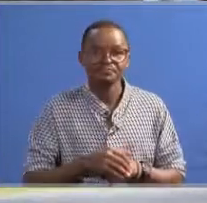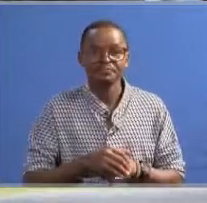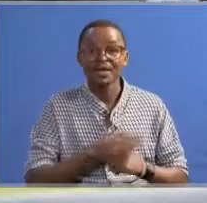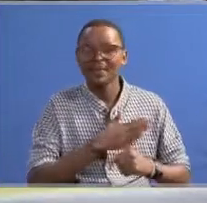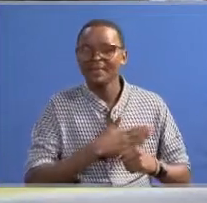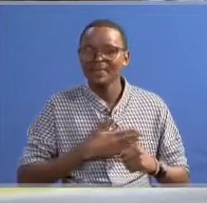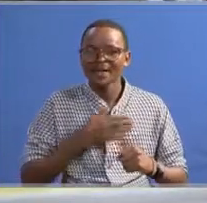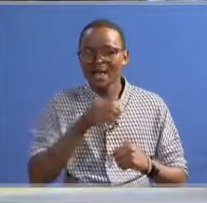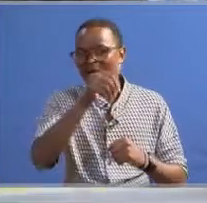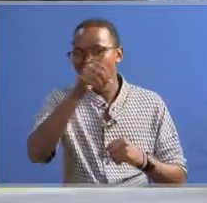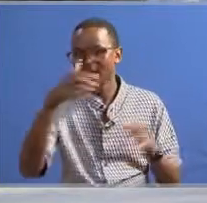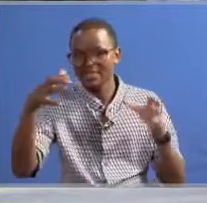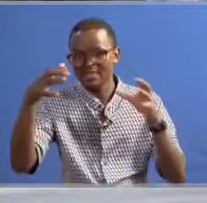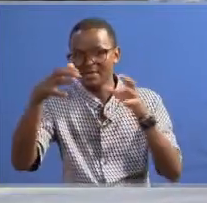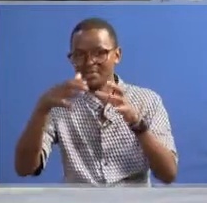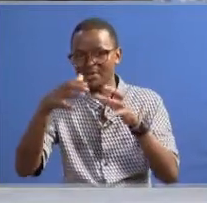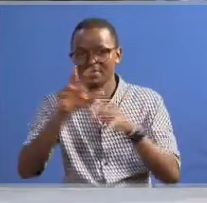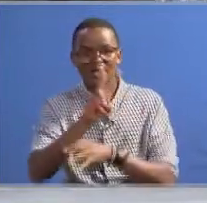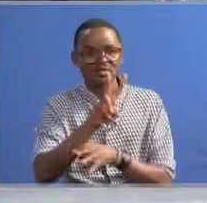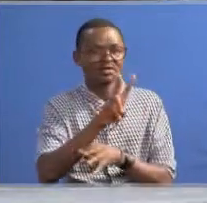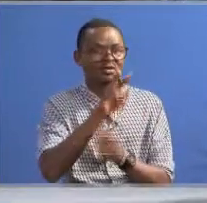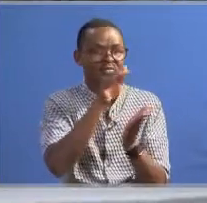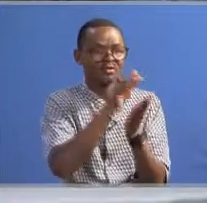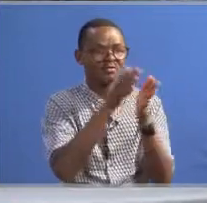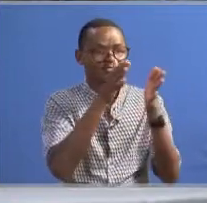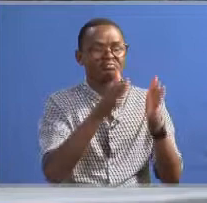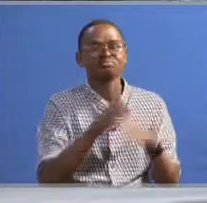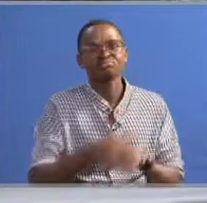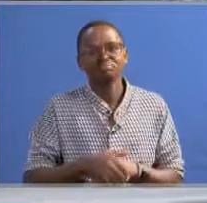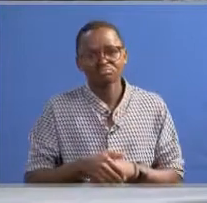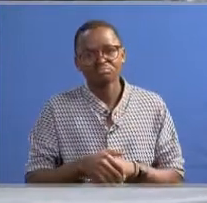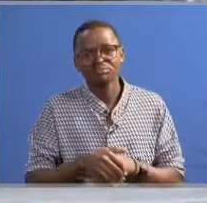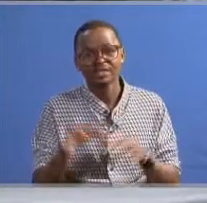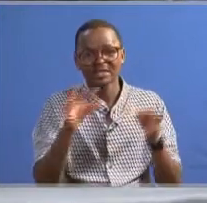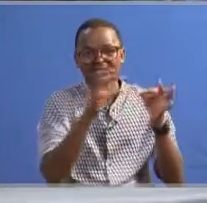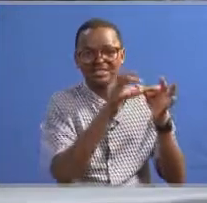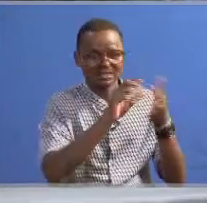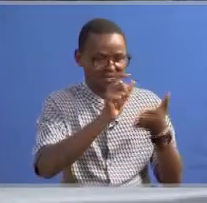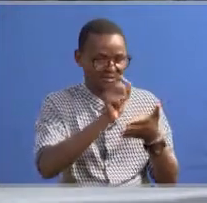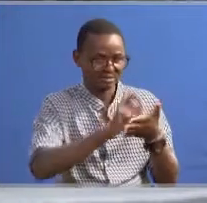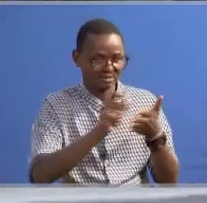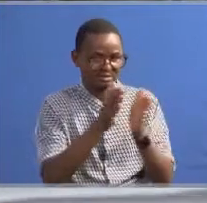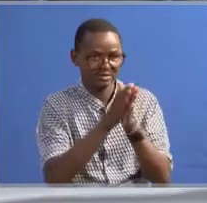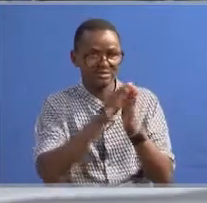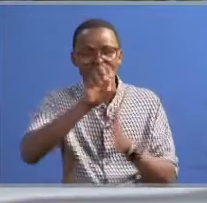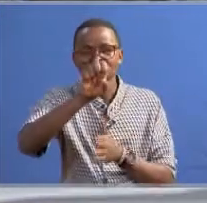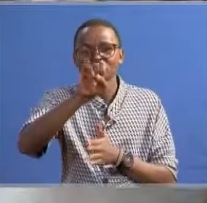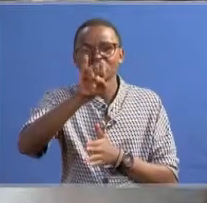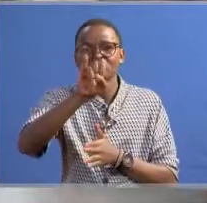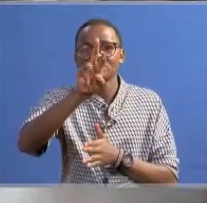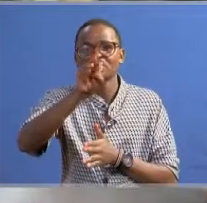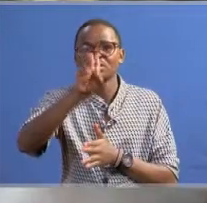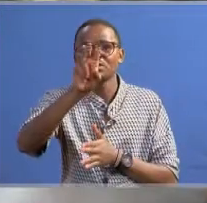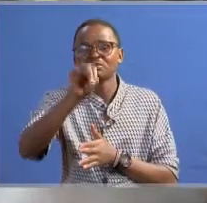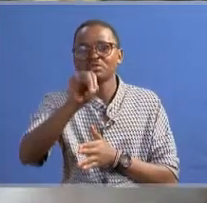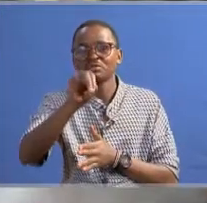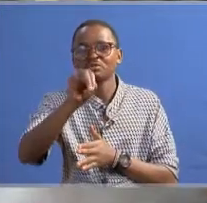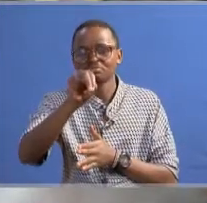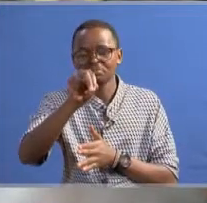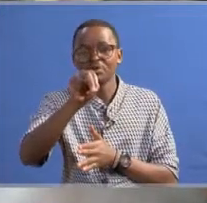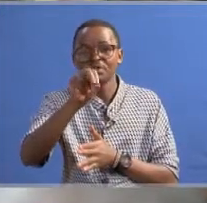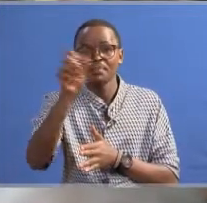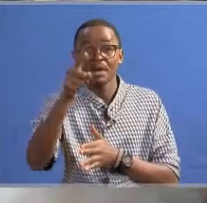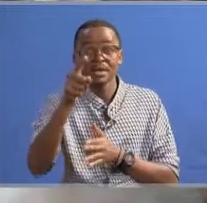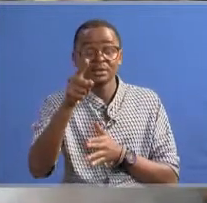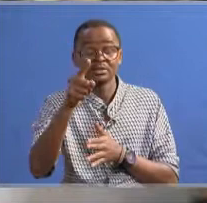there are other parties. There is a second petition. Although the union secretary-general Simon Sank filed a petition on July